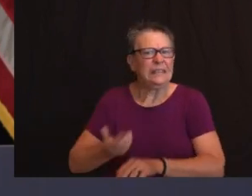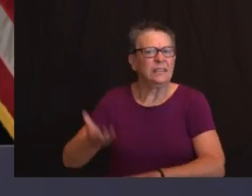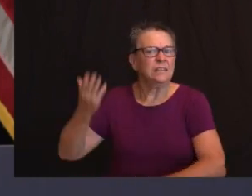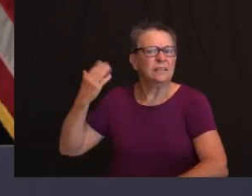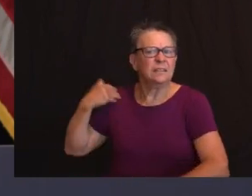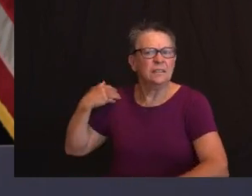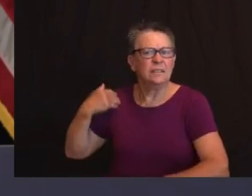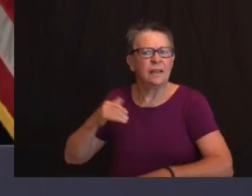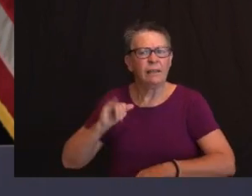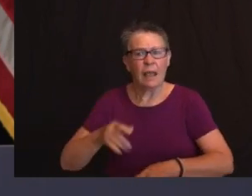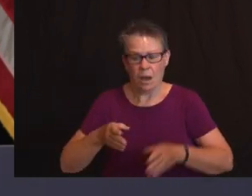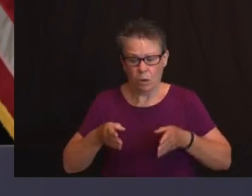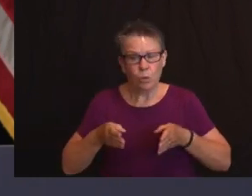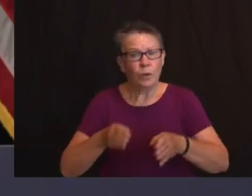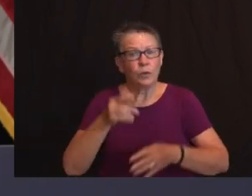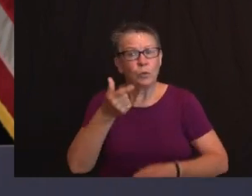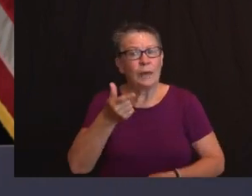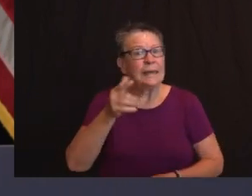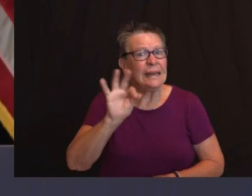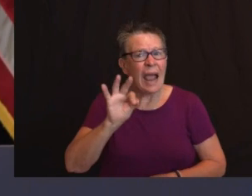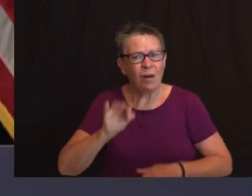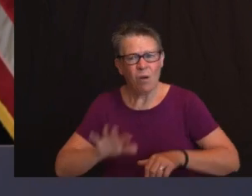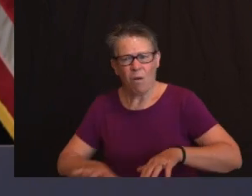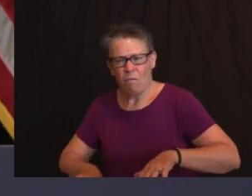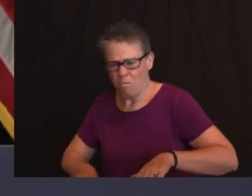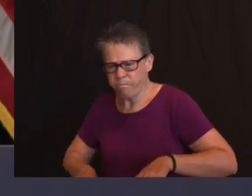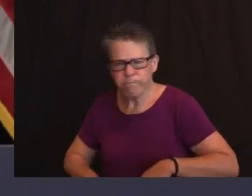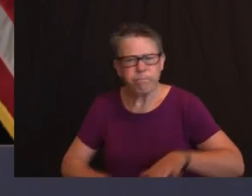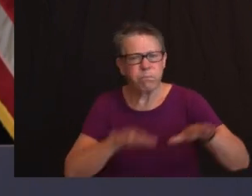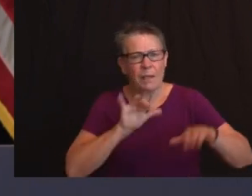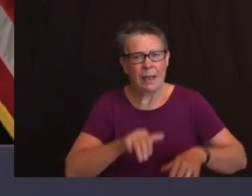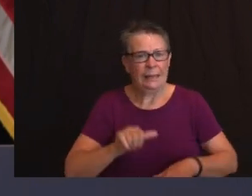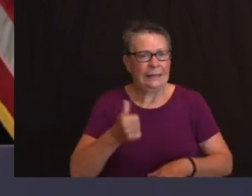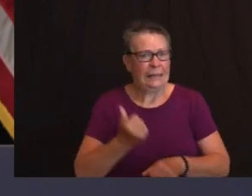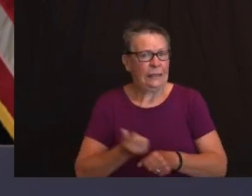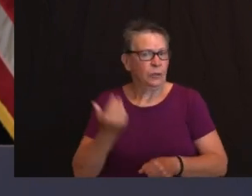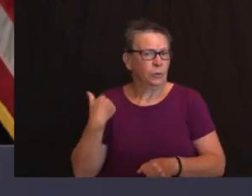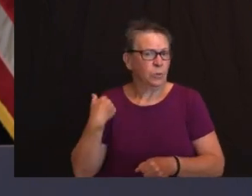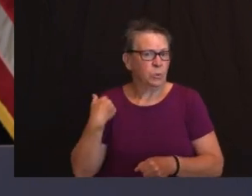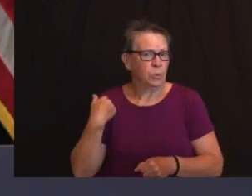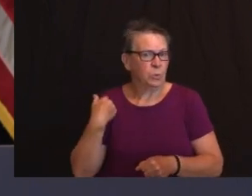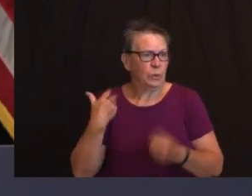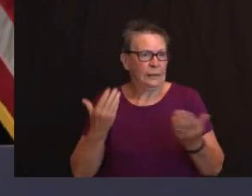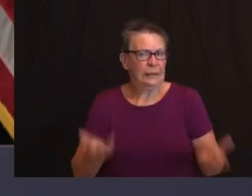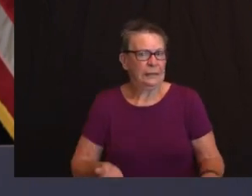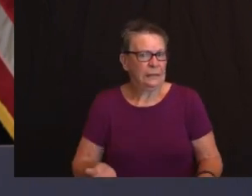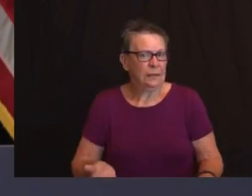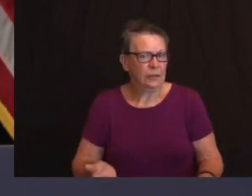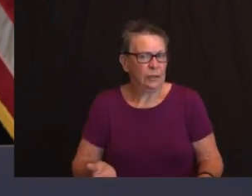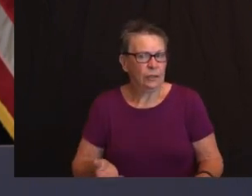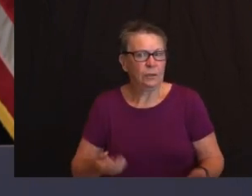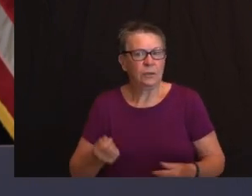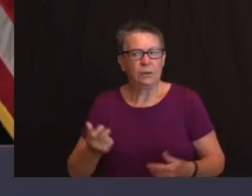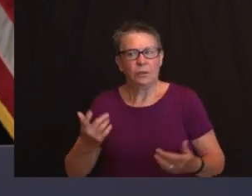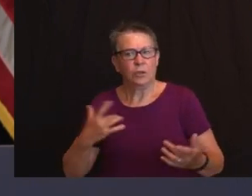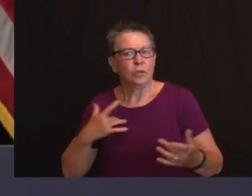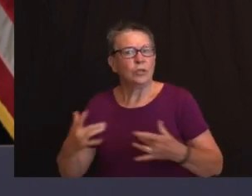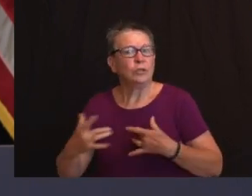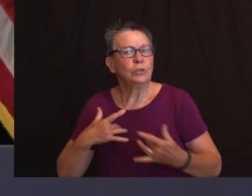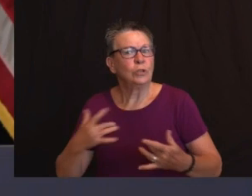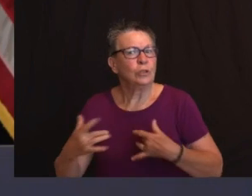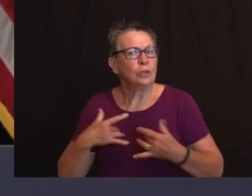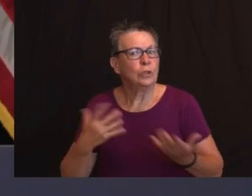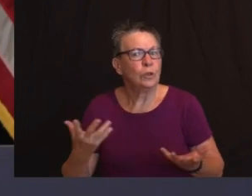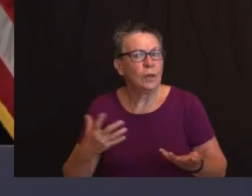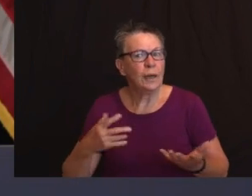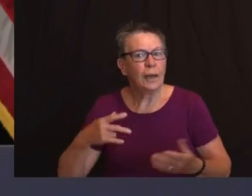just quickly go through where we're expecting major flooding the Saddle River and Lodi Passaic River in both Little Falls and